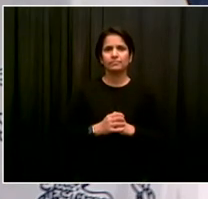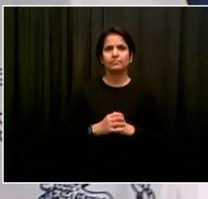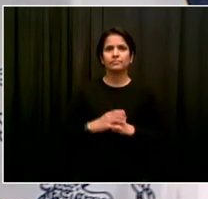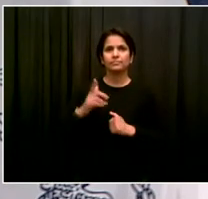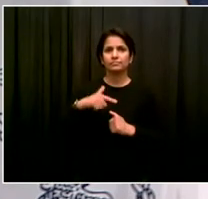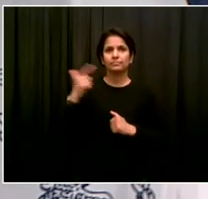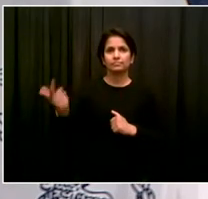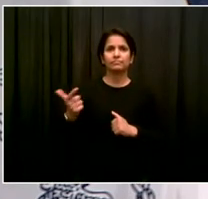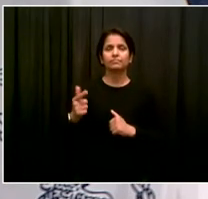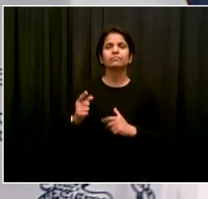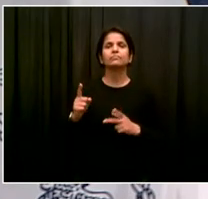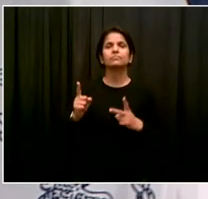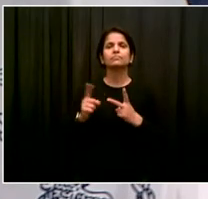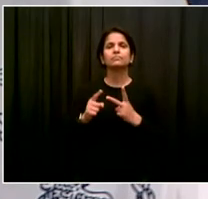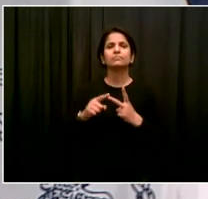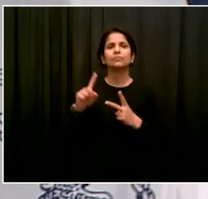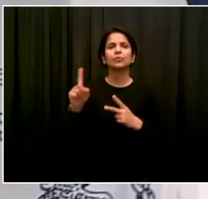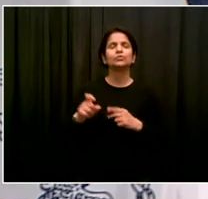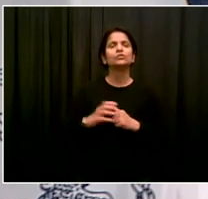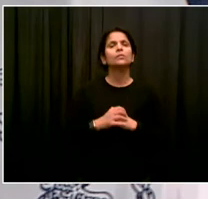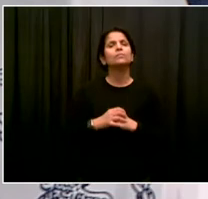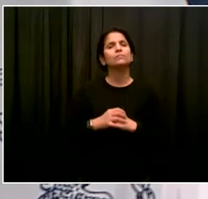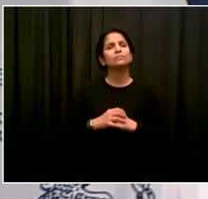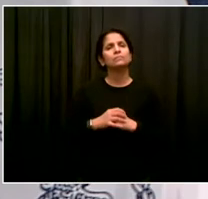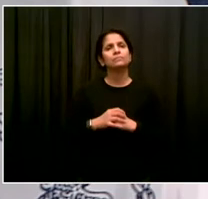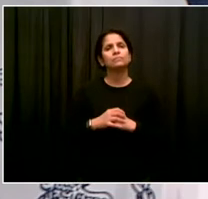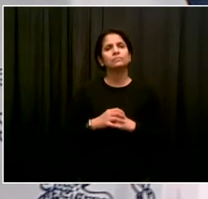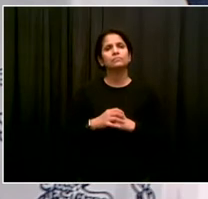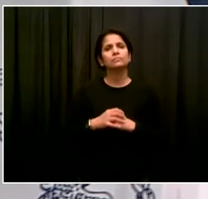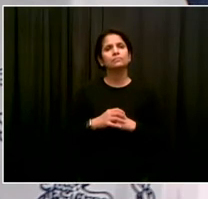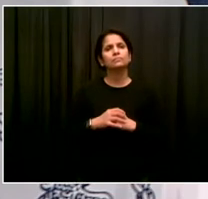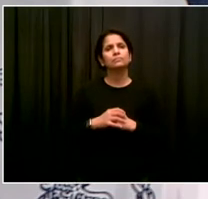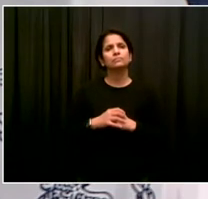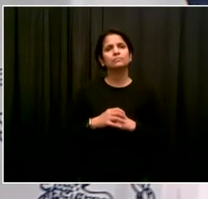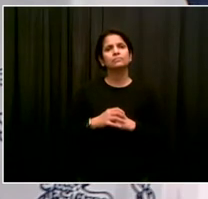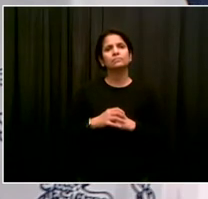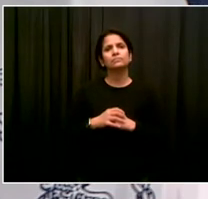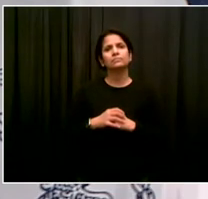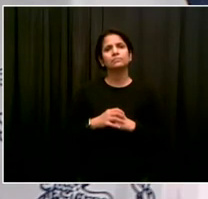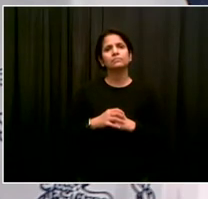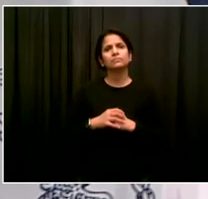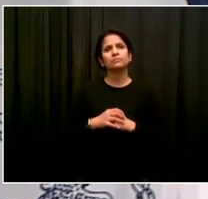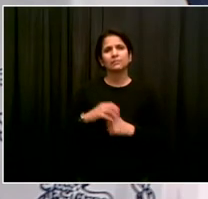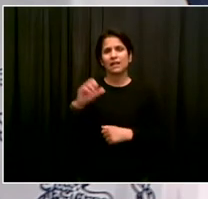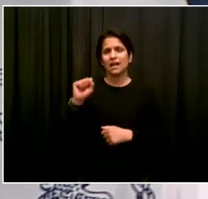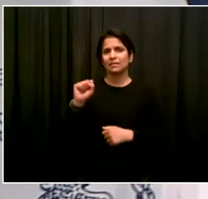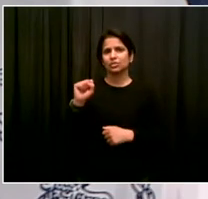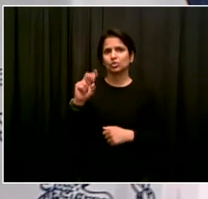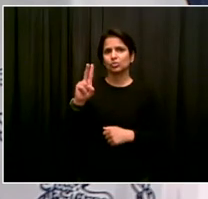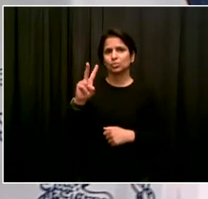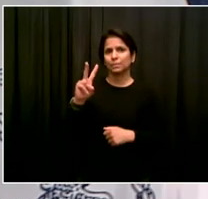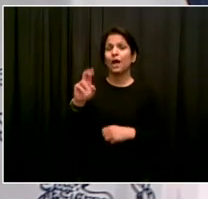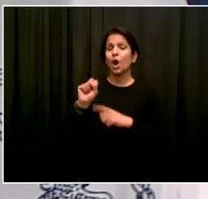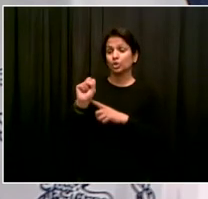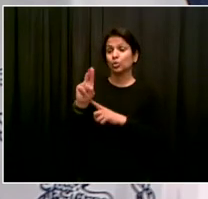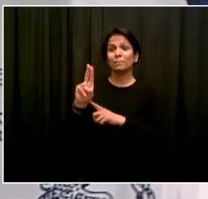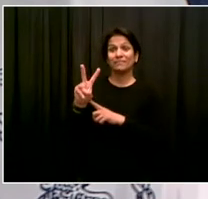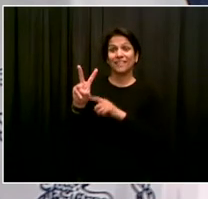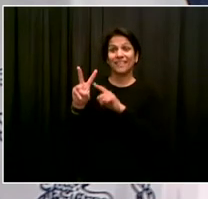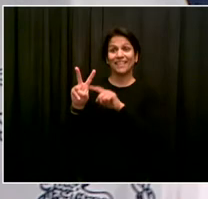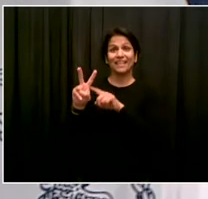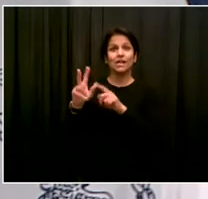your use of an SUV in right of Blasio. Is that a gasoline vehicle? And is it filled up at either a BP shell or Exxon station?